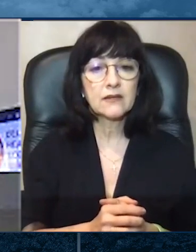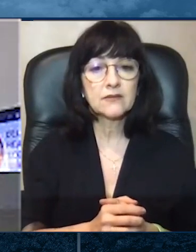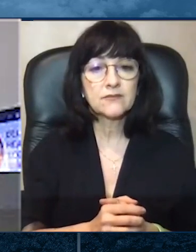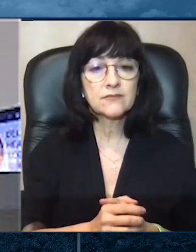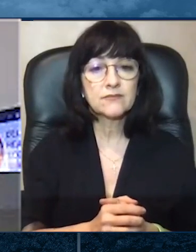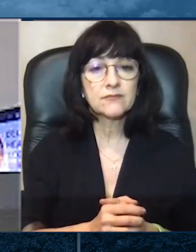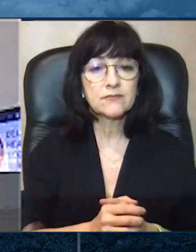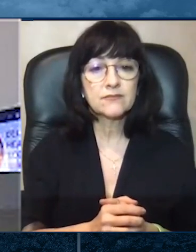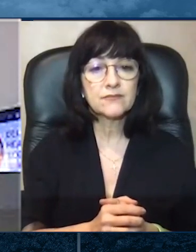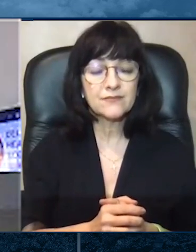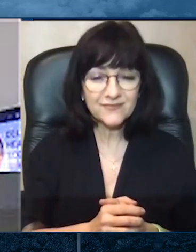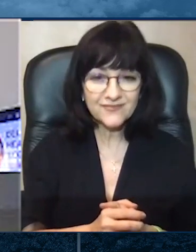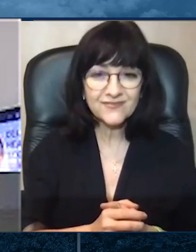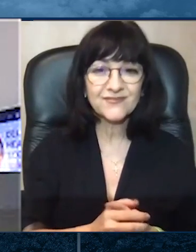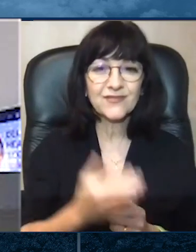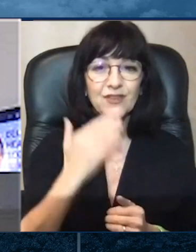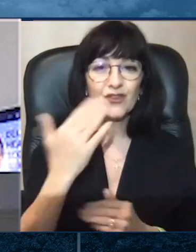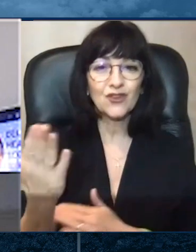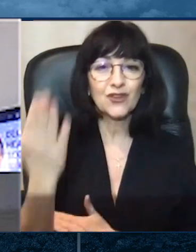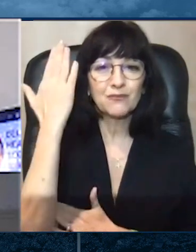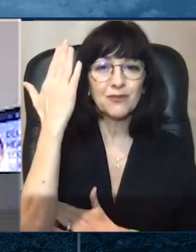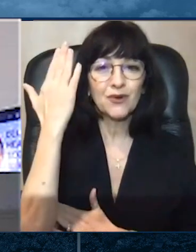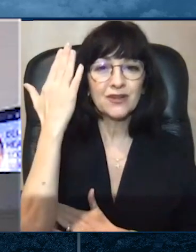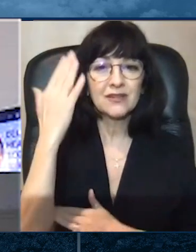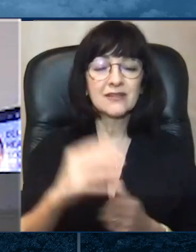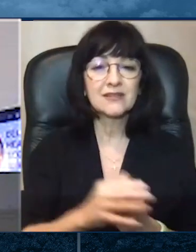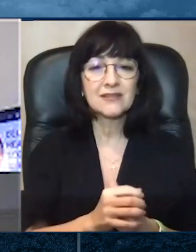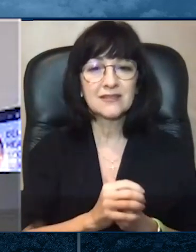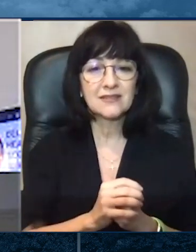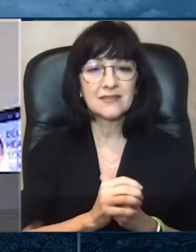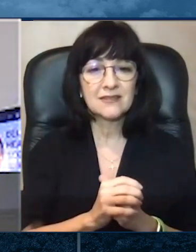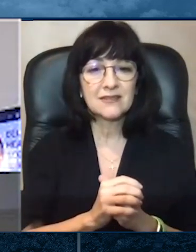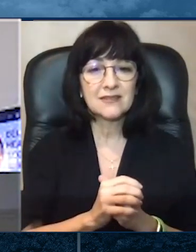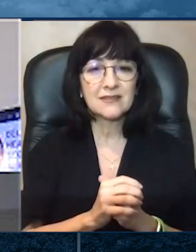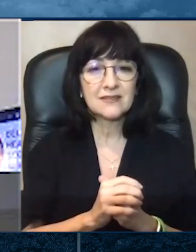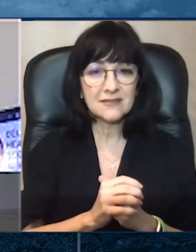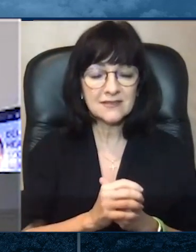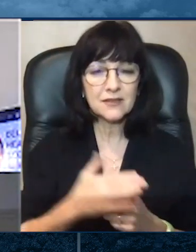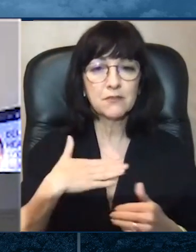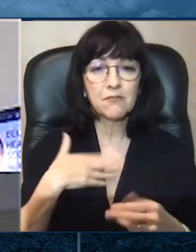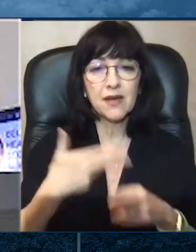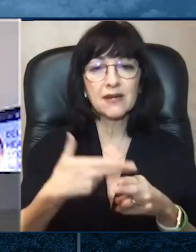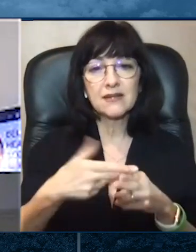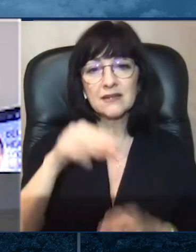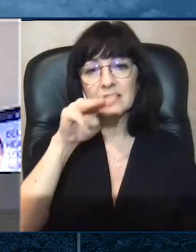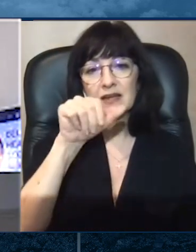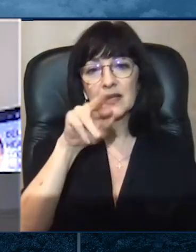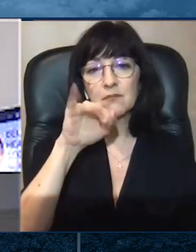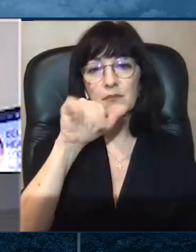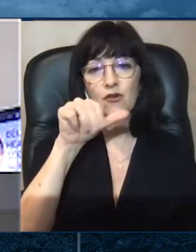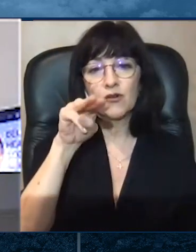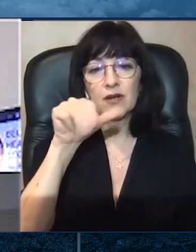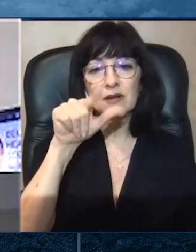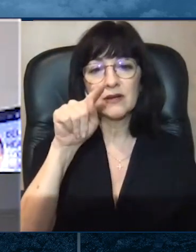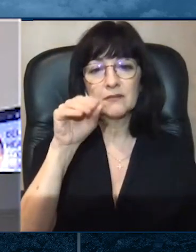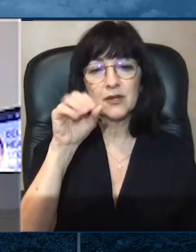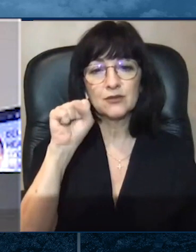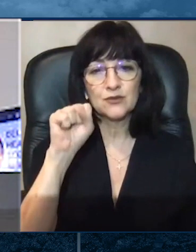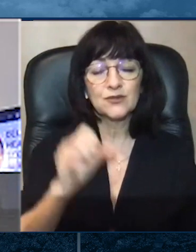Buenos días. Soy María Matos. Un momentito en inglés, por favor.